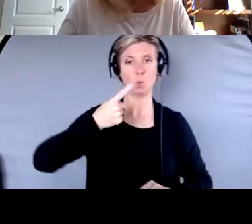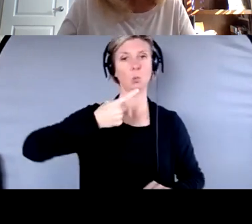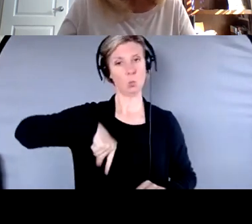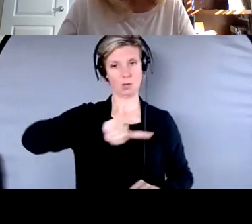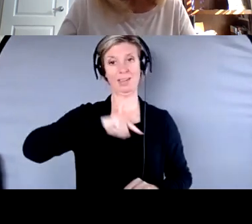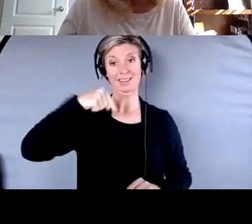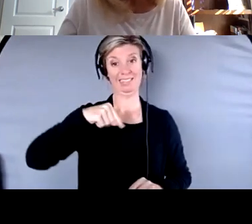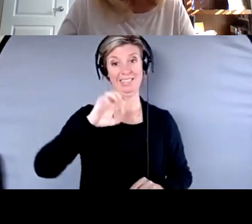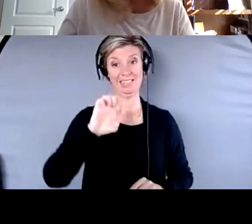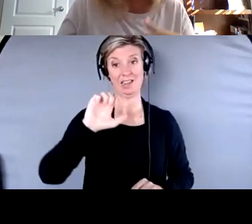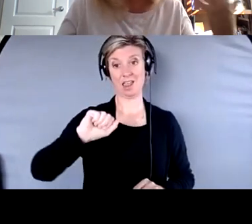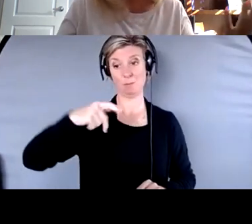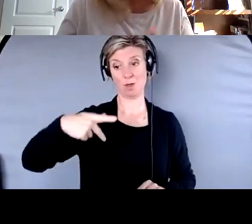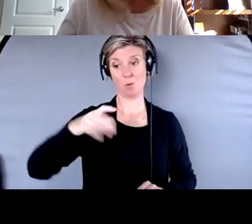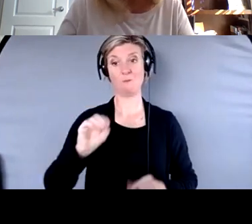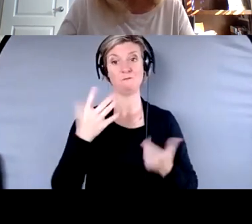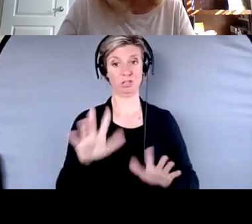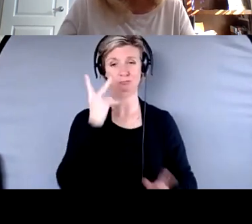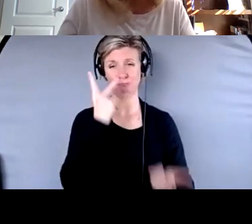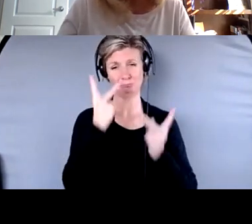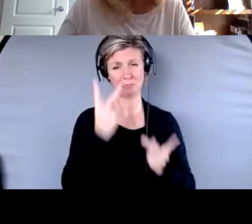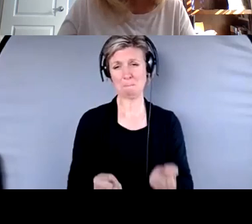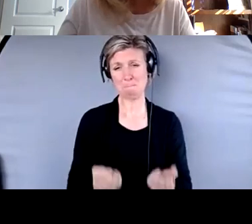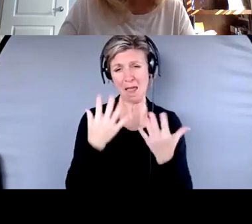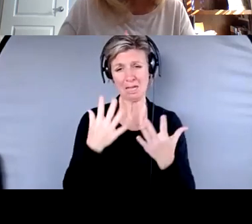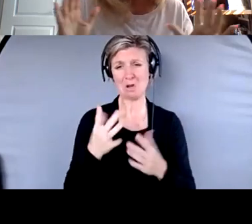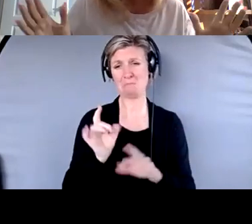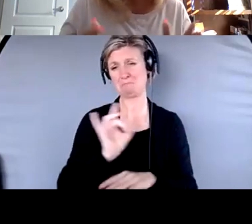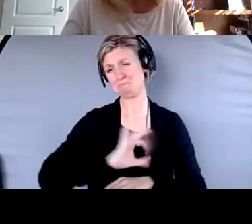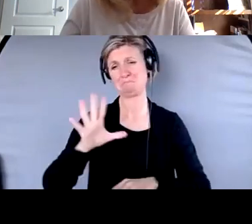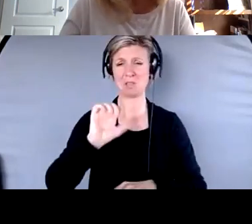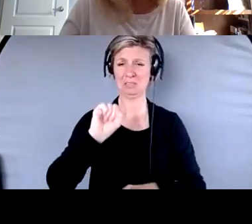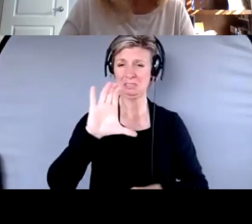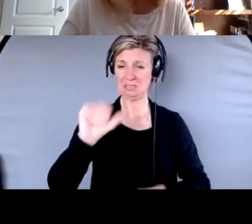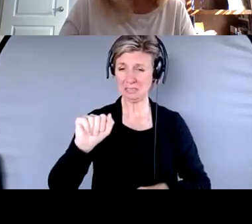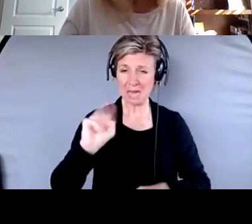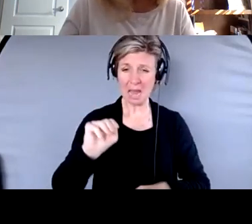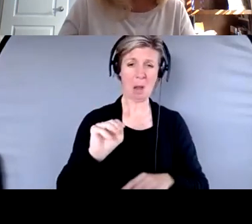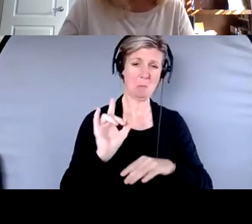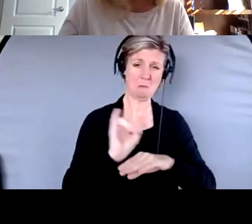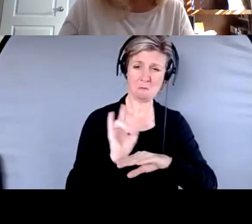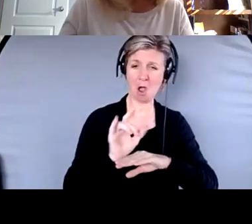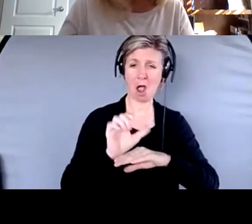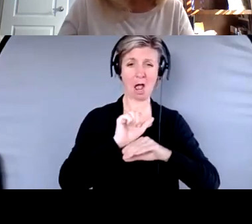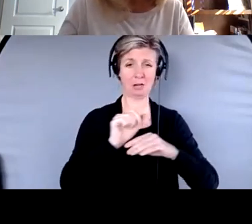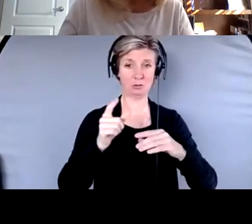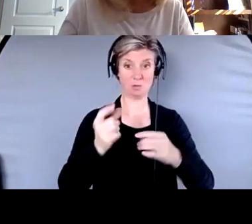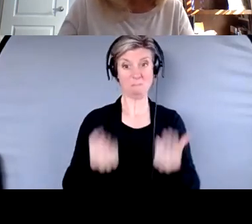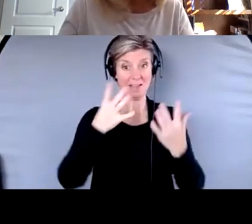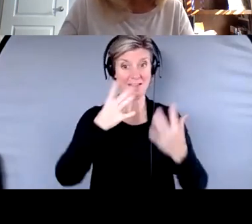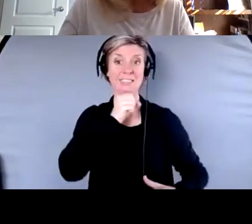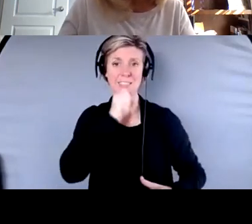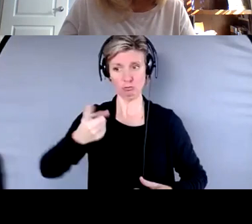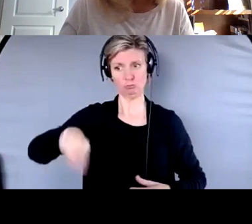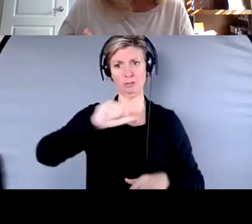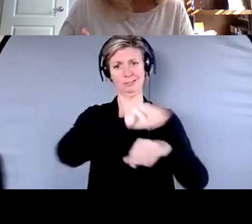seniors are being taken advantage of to send money around the world on all sorts of different scams. So as the trusted contact